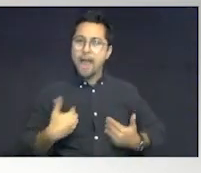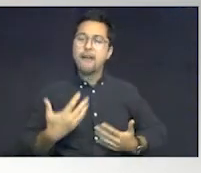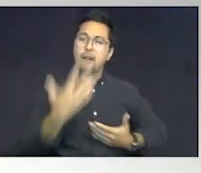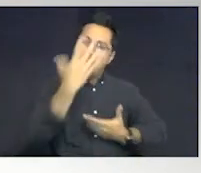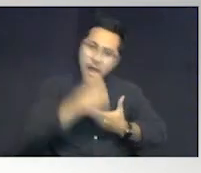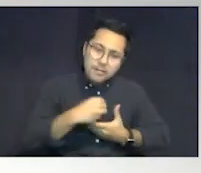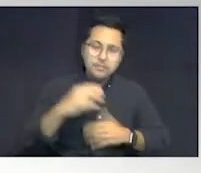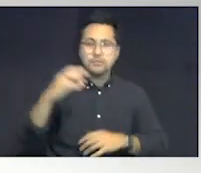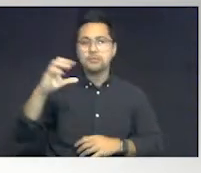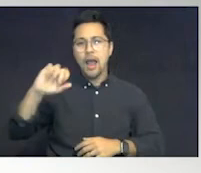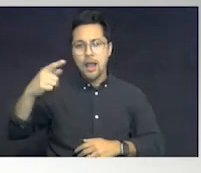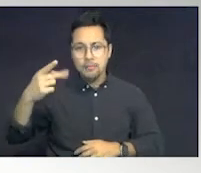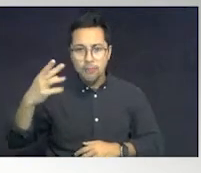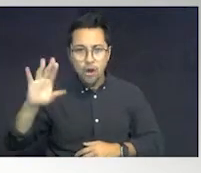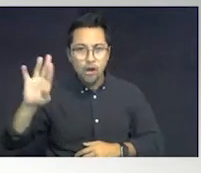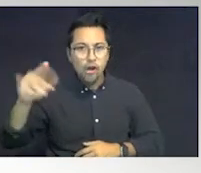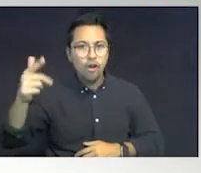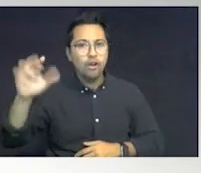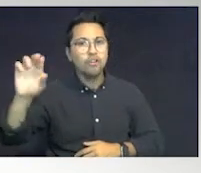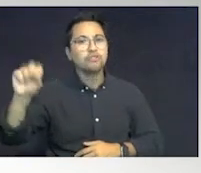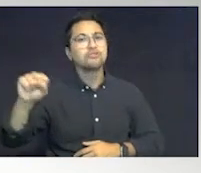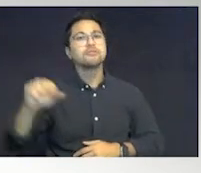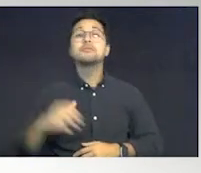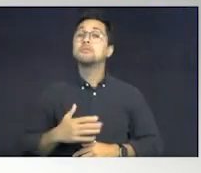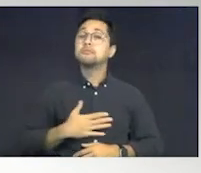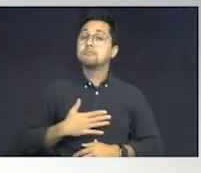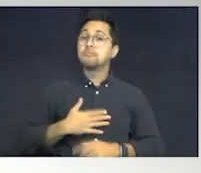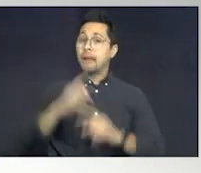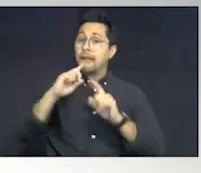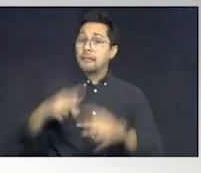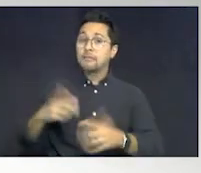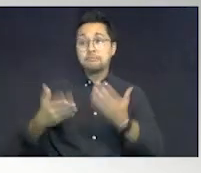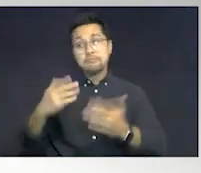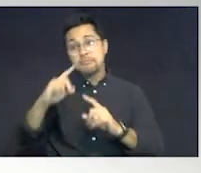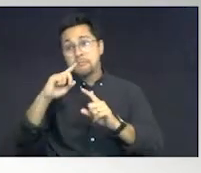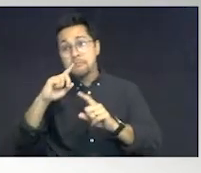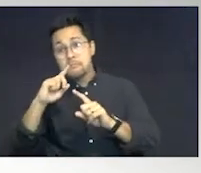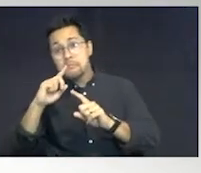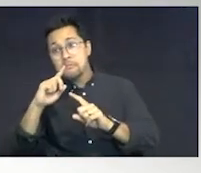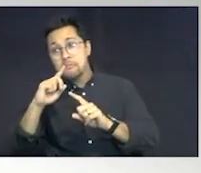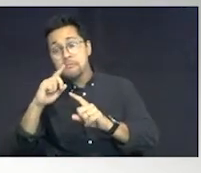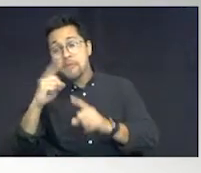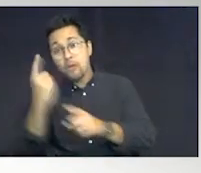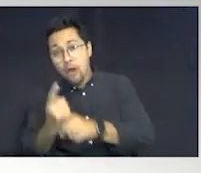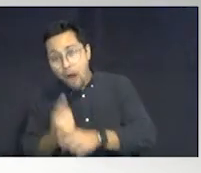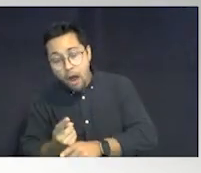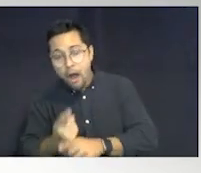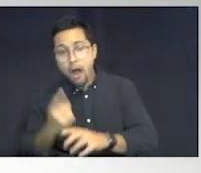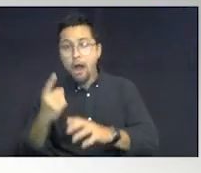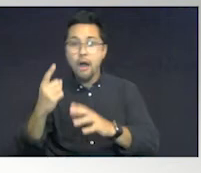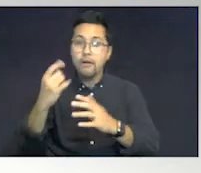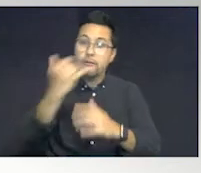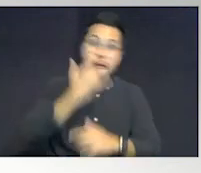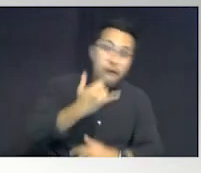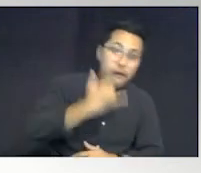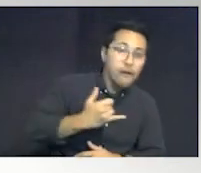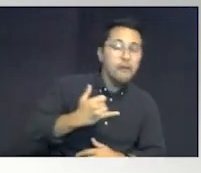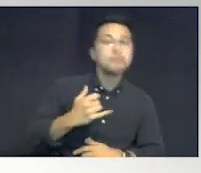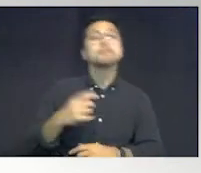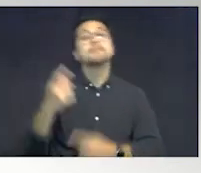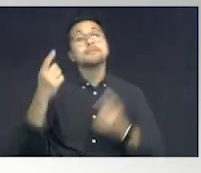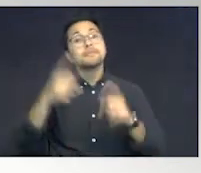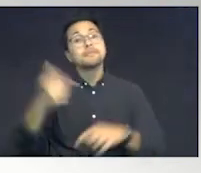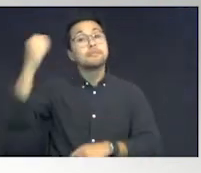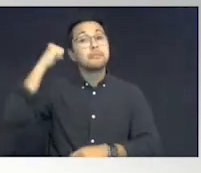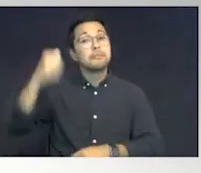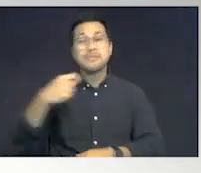Asperger's syndrome. It says, my answers may be incorrect and I may not, blah, blah, blah, blah, blah. On the back, again, it says,